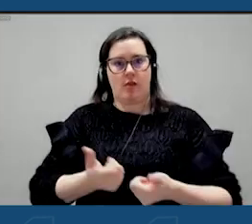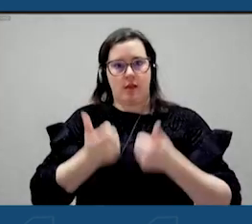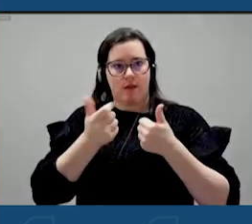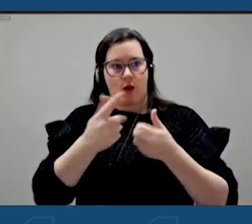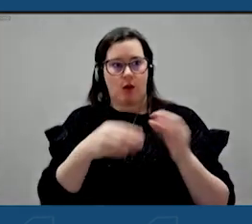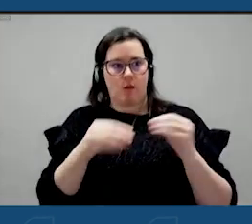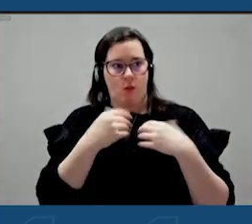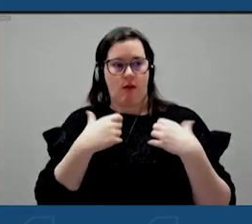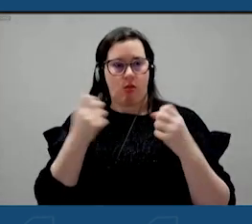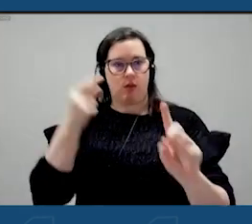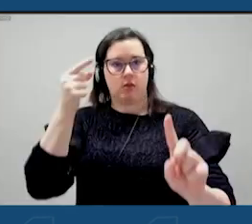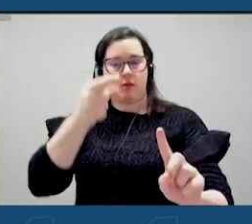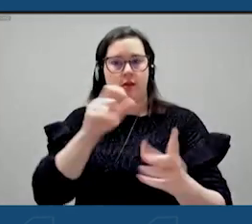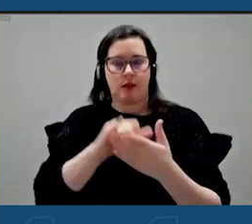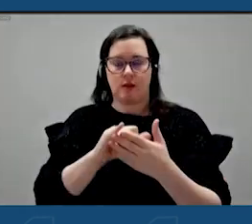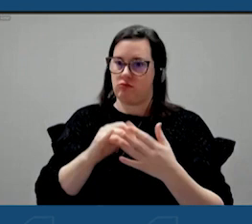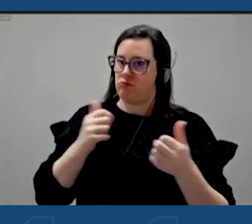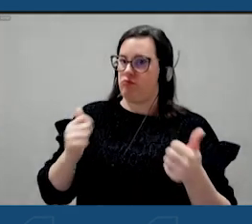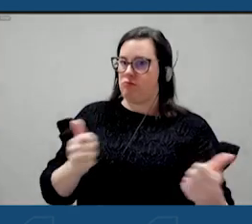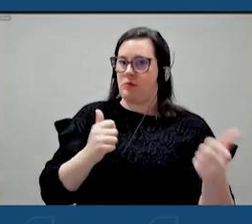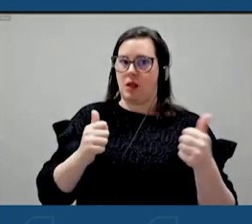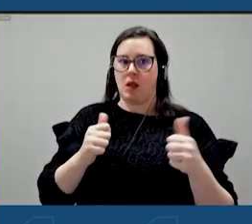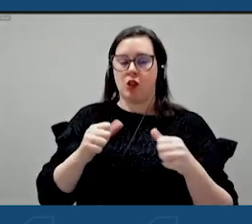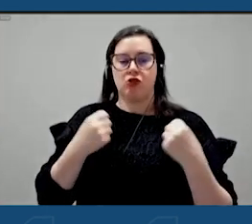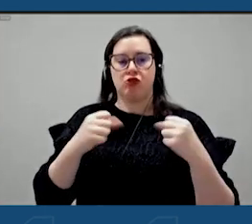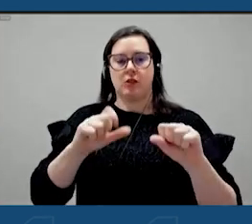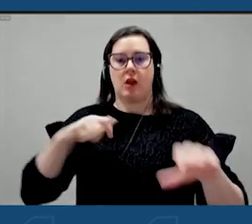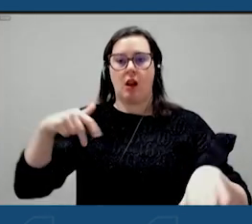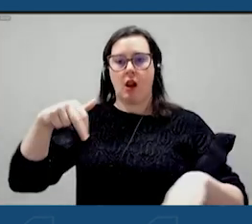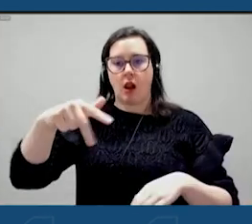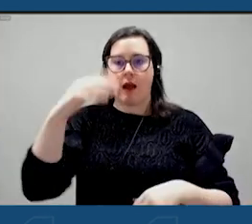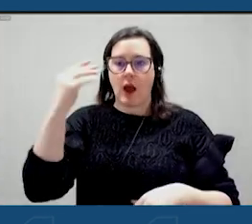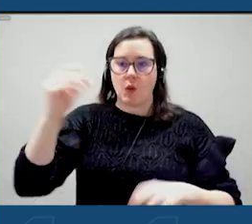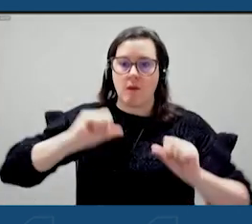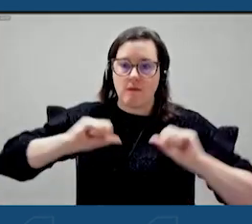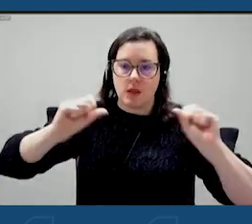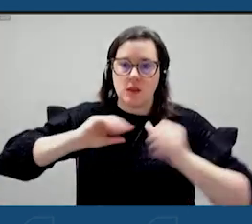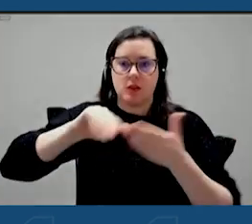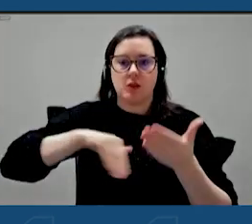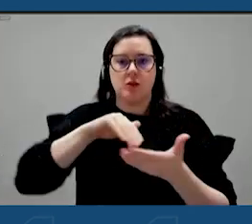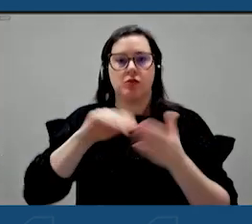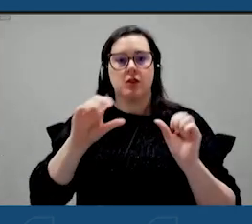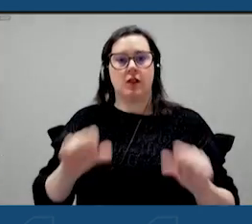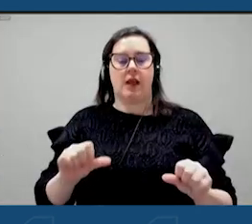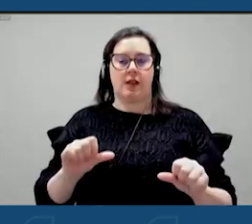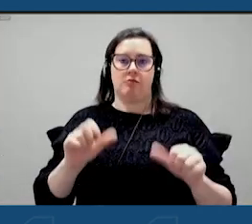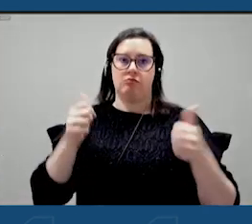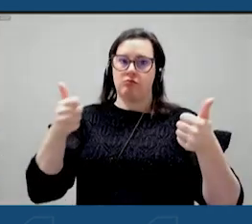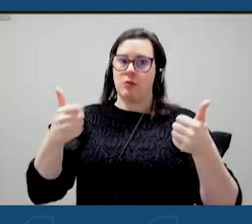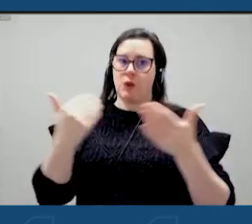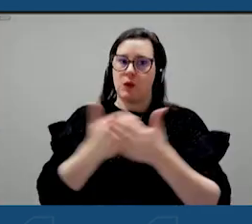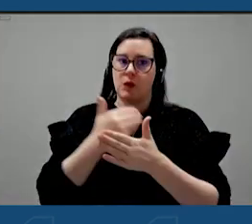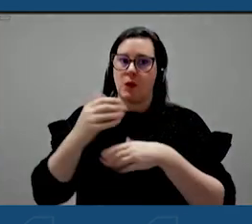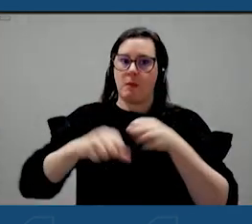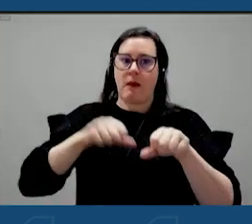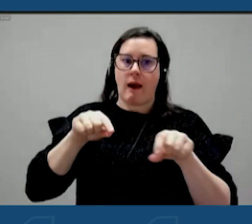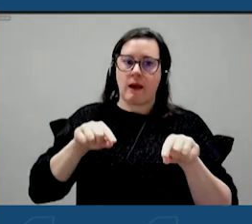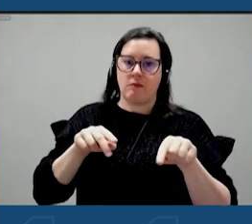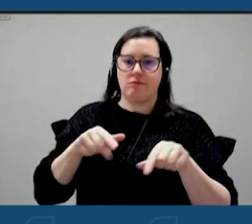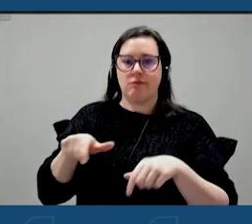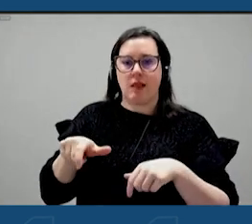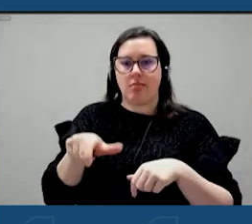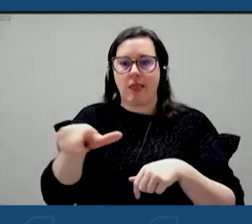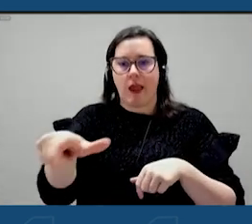great objectives. Uh, walkable streets, outdoor fitness center. Okay. That sounds great. new bike lanes. And also again,